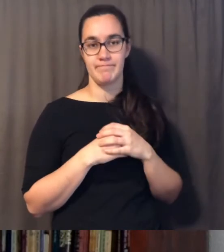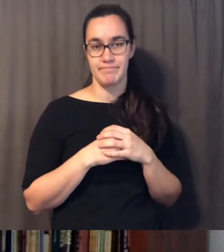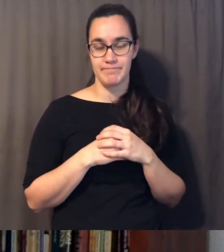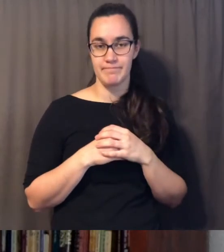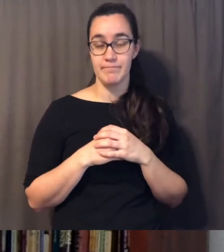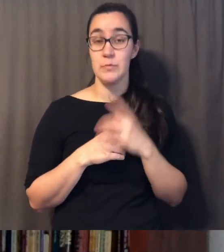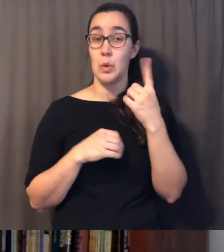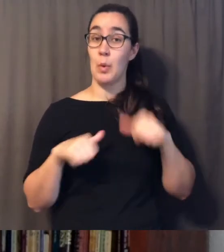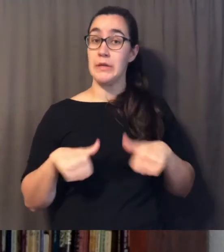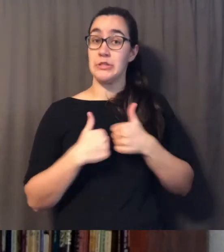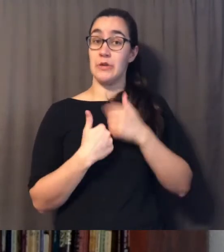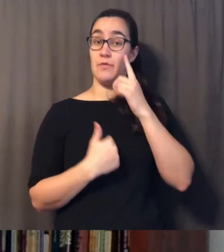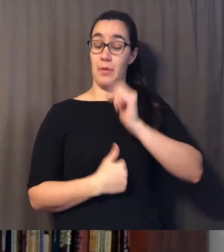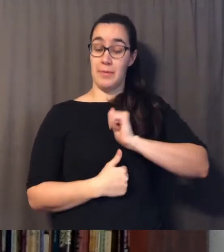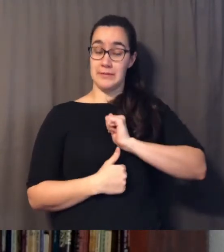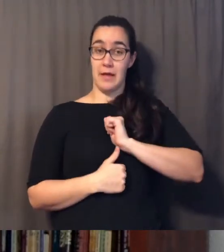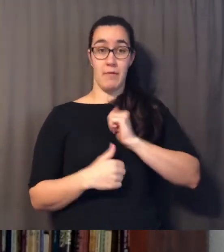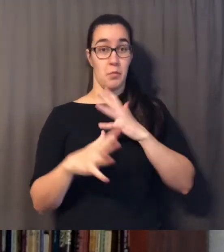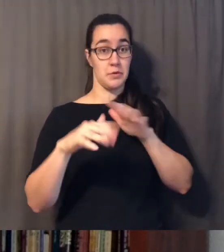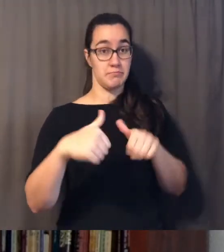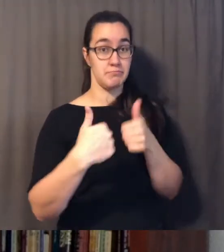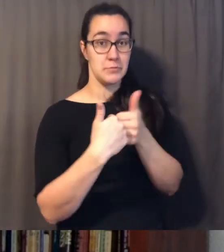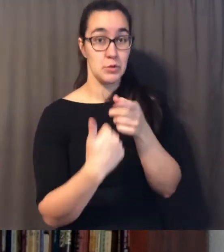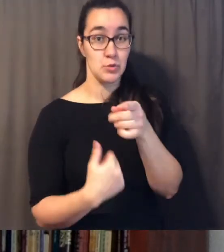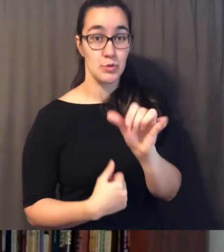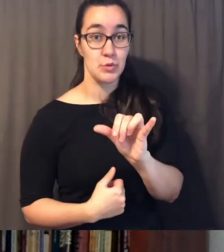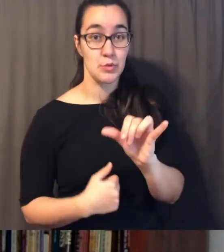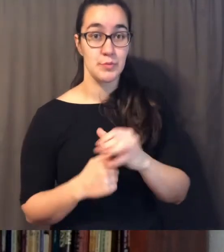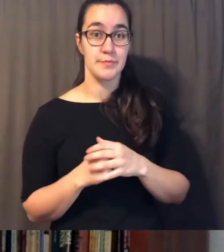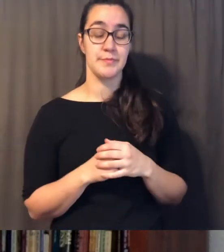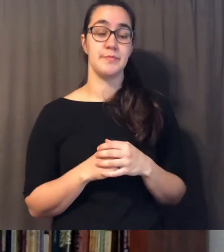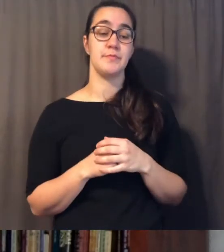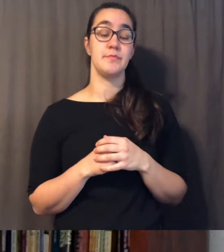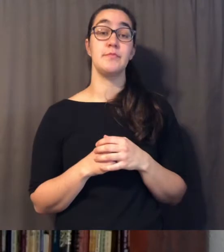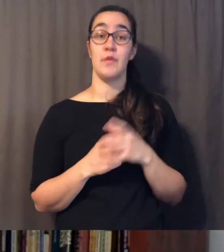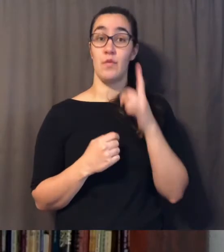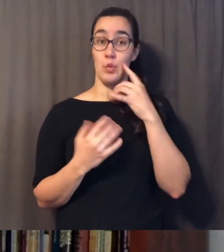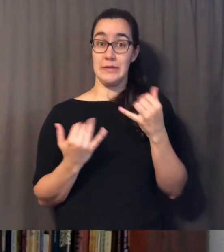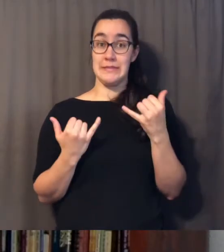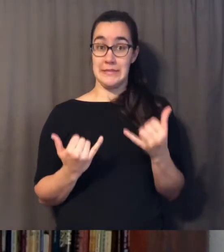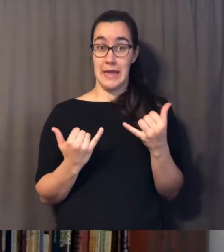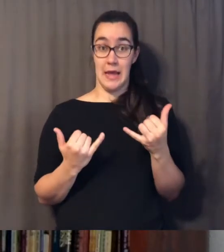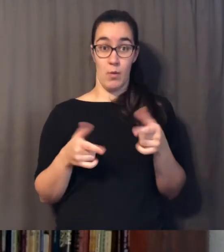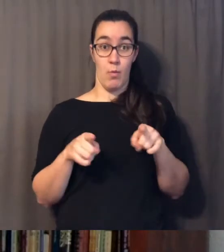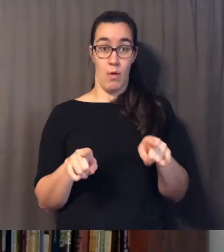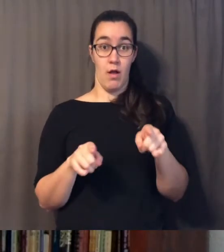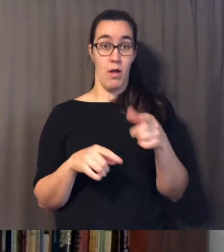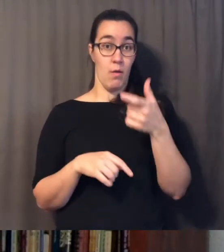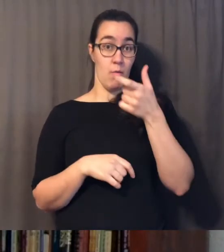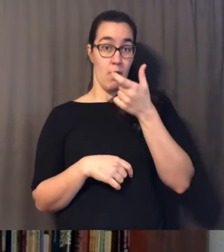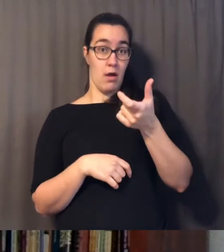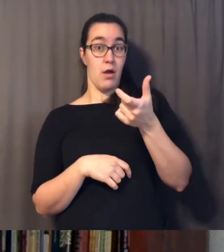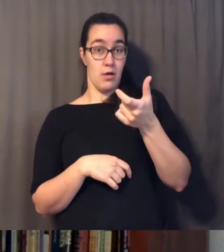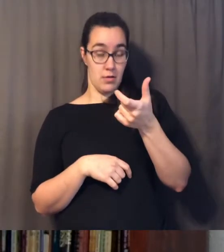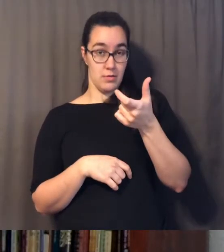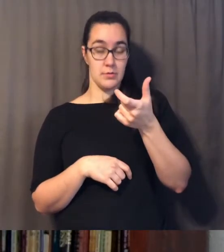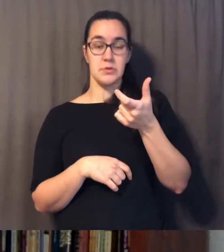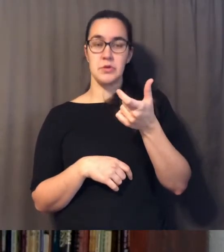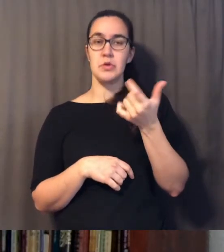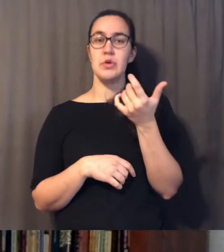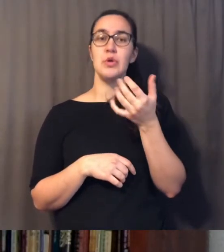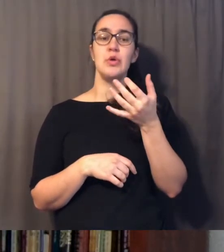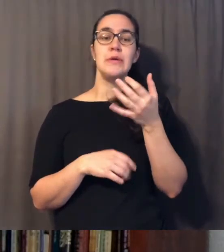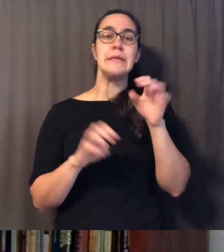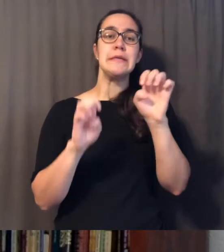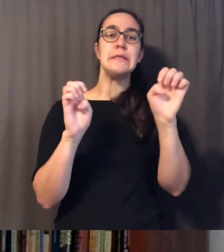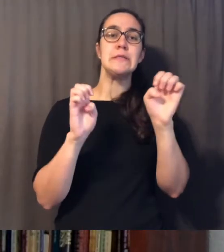challenge i have for myself and i guess i would challenge you as well as as we prepare um today as you're watching this and we're a few weeks